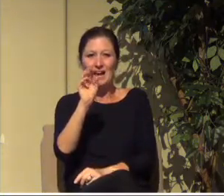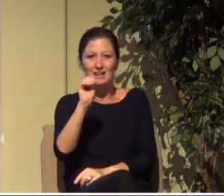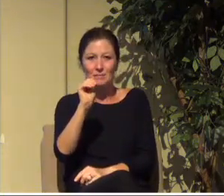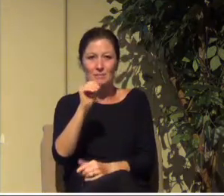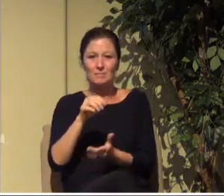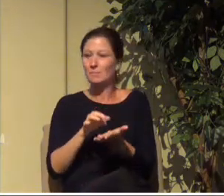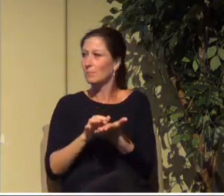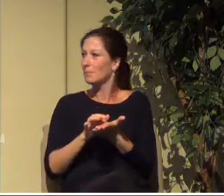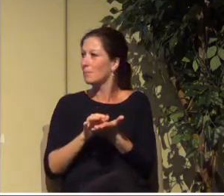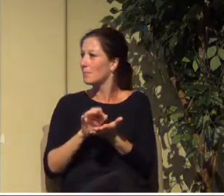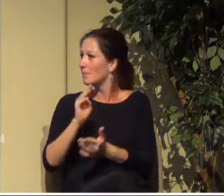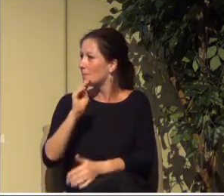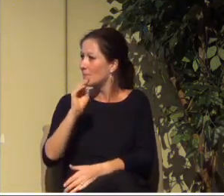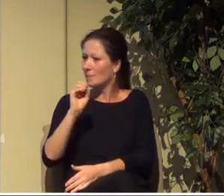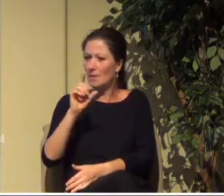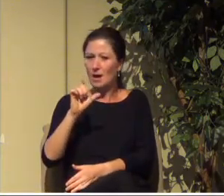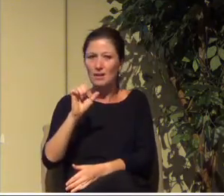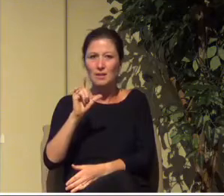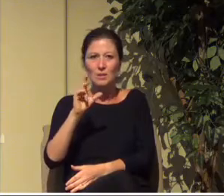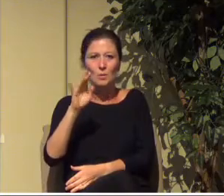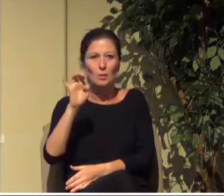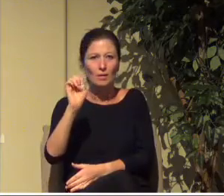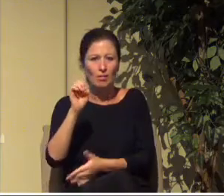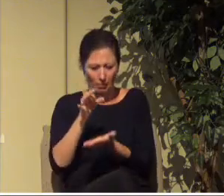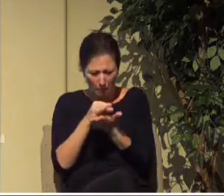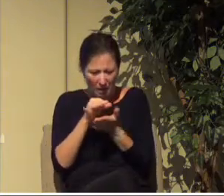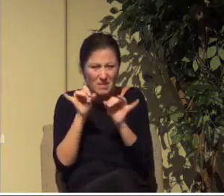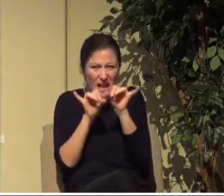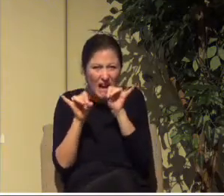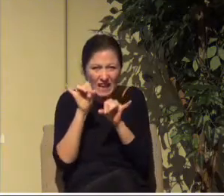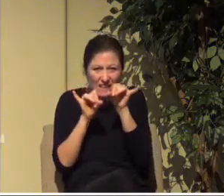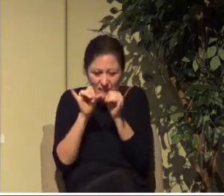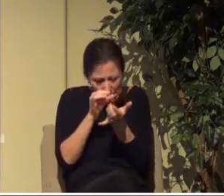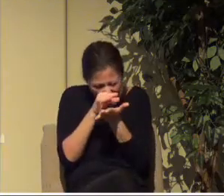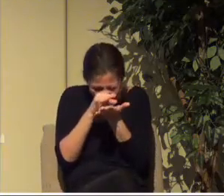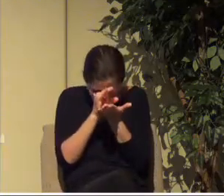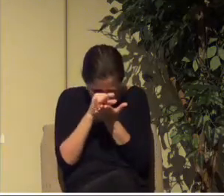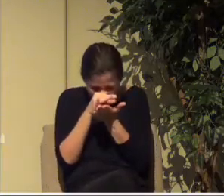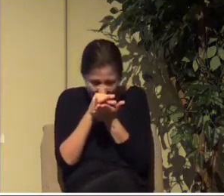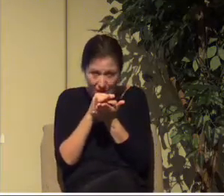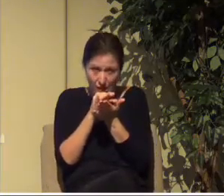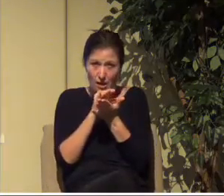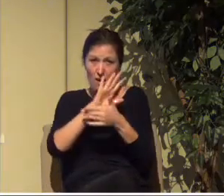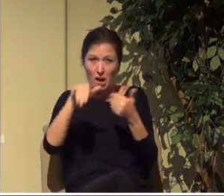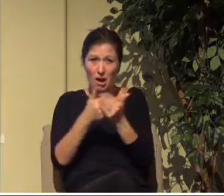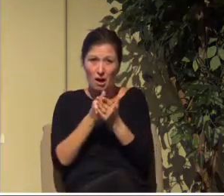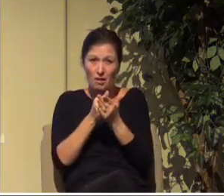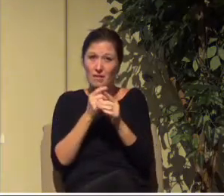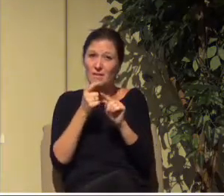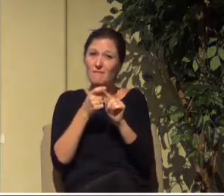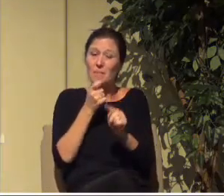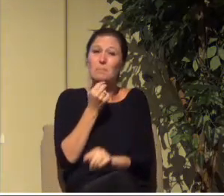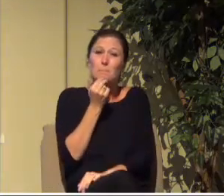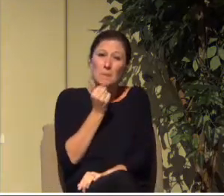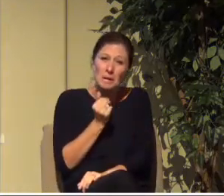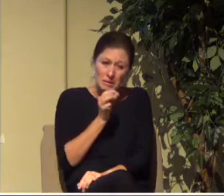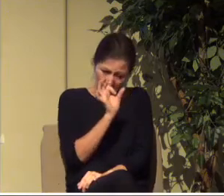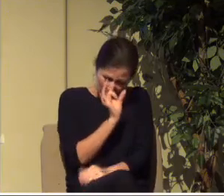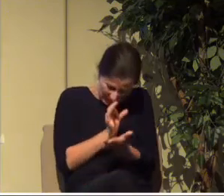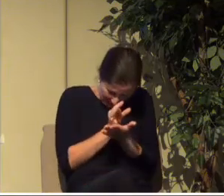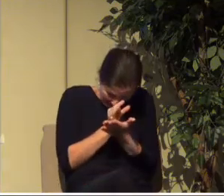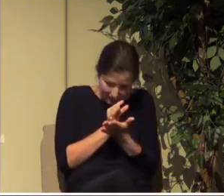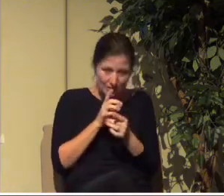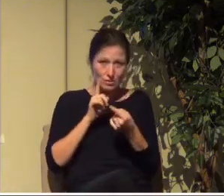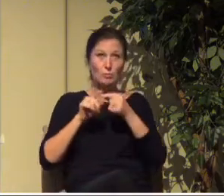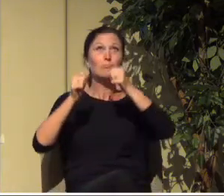I'm told that those exist somehow Everything in that spectrum is in Christ Everything was created in Christ